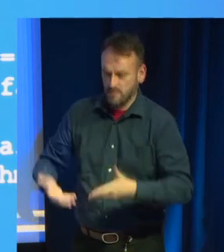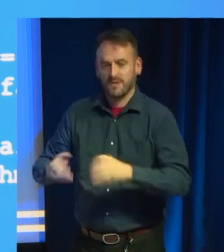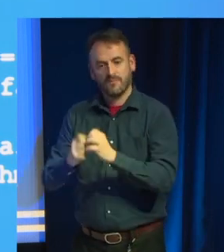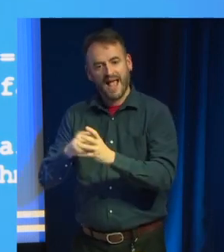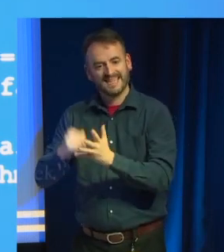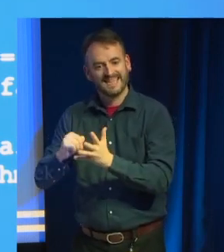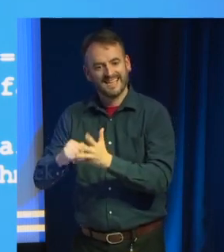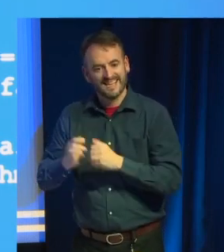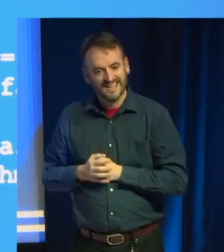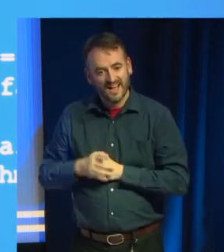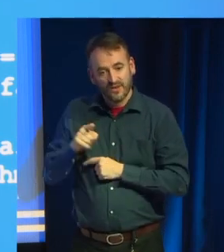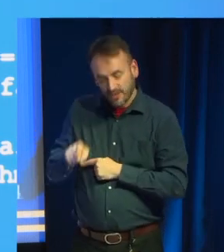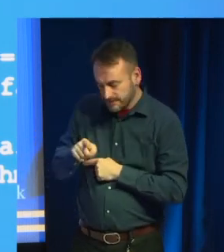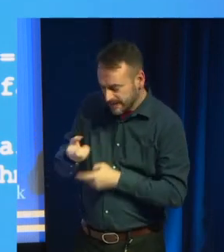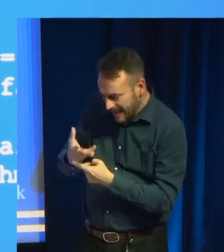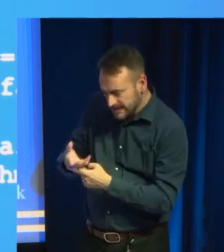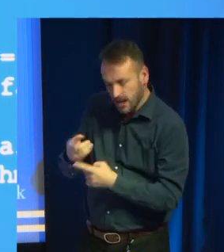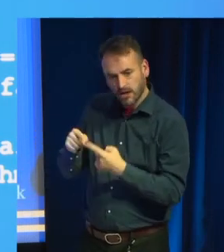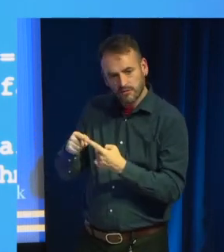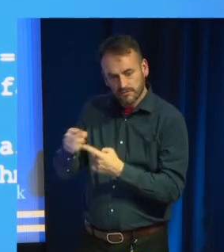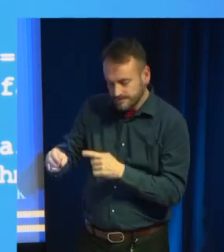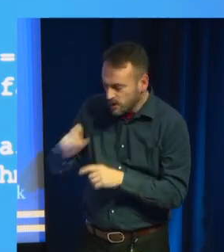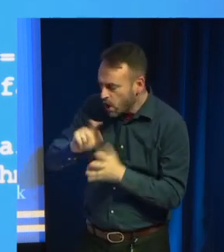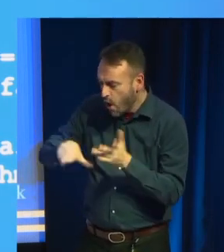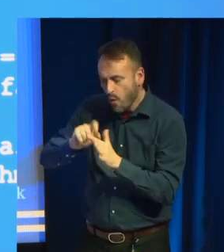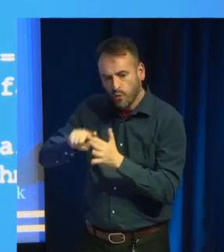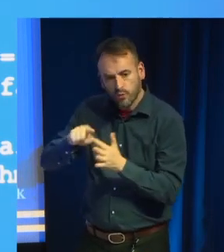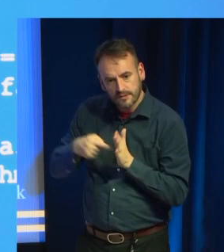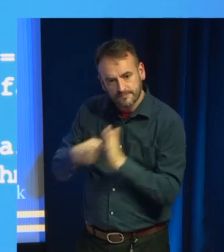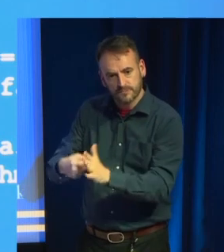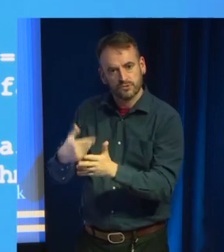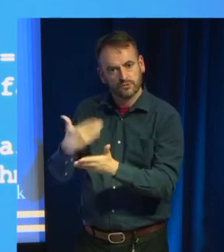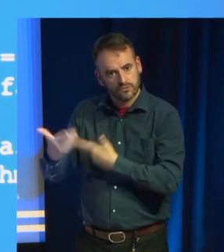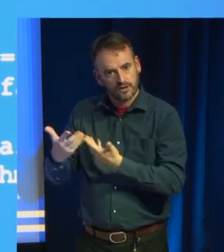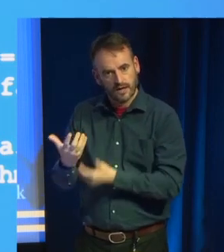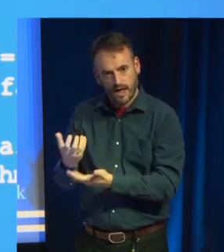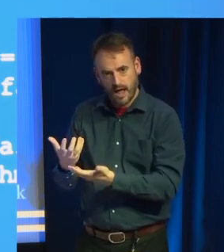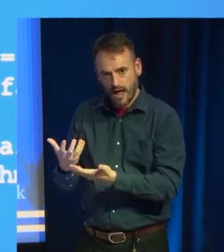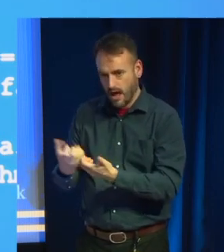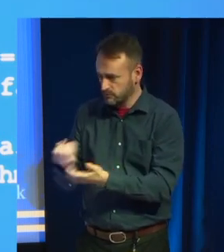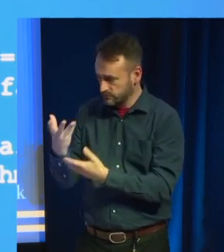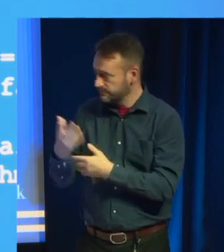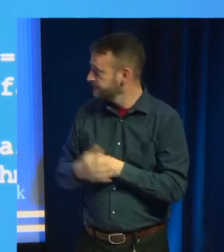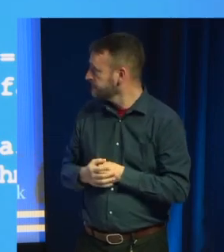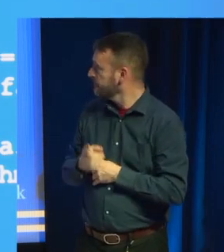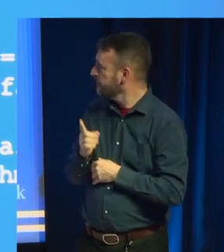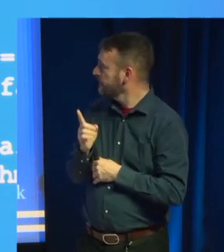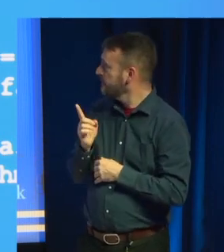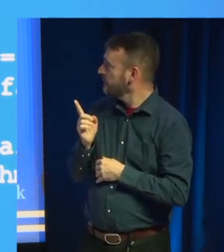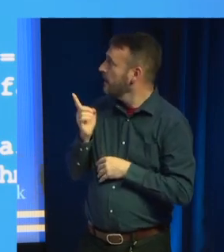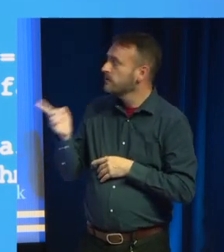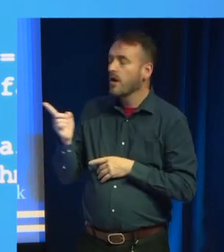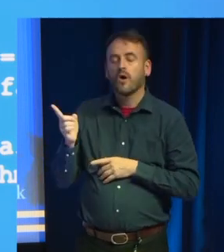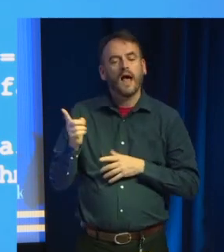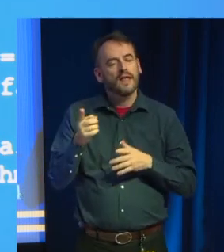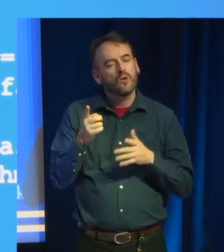Lots of technical problems that come up, mostly due to Amazon. They require you to have two words to invocate the Alexa